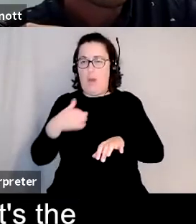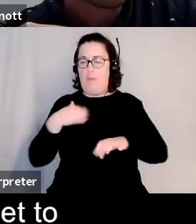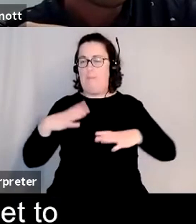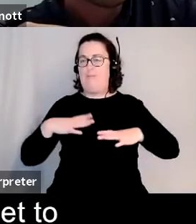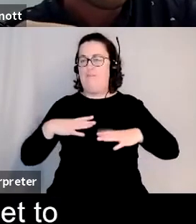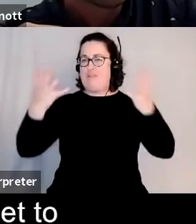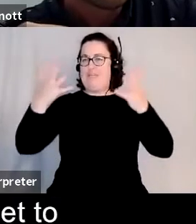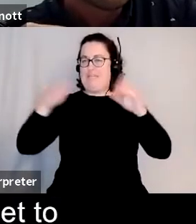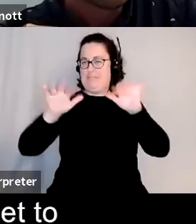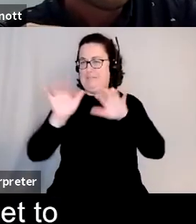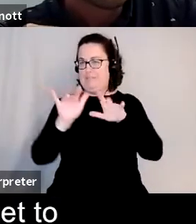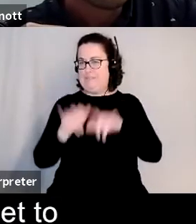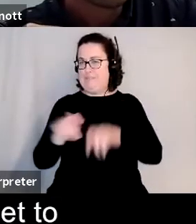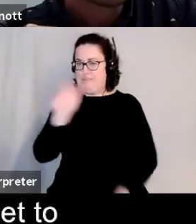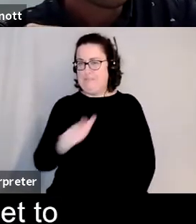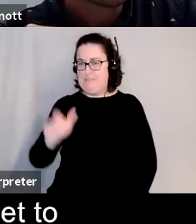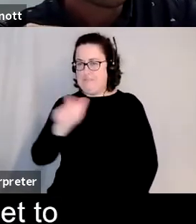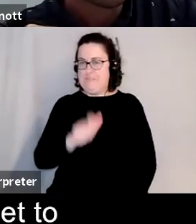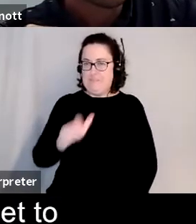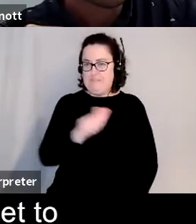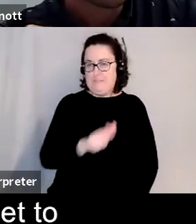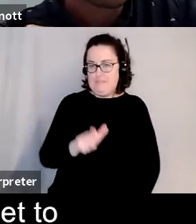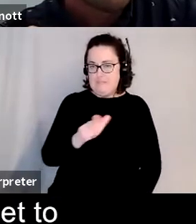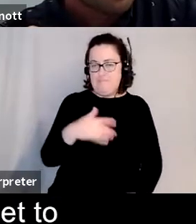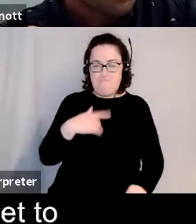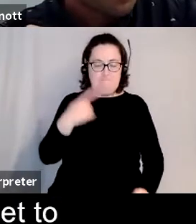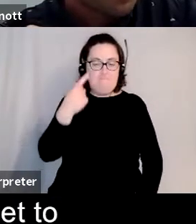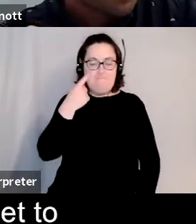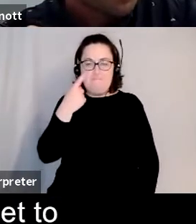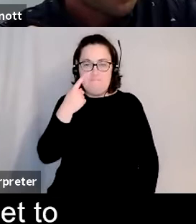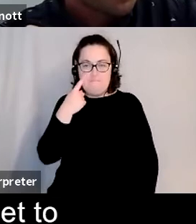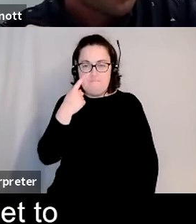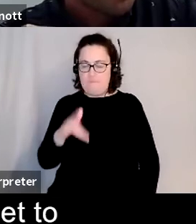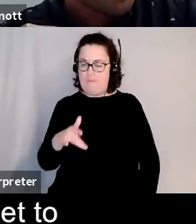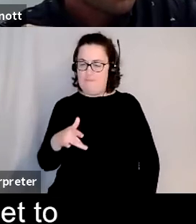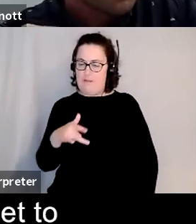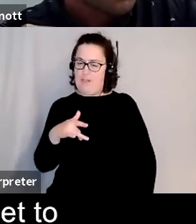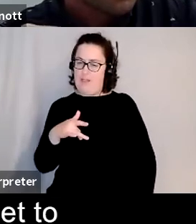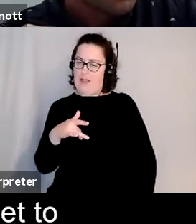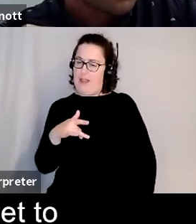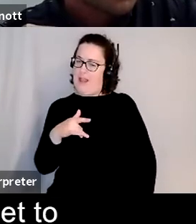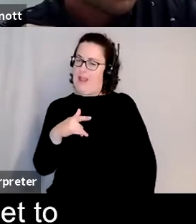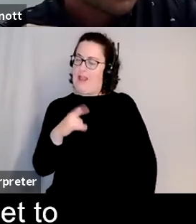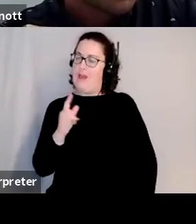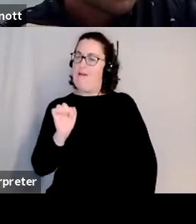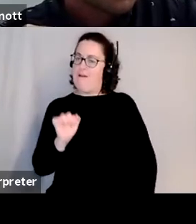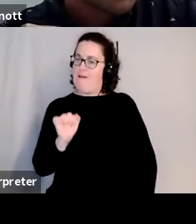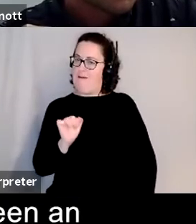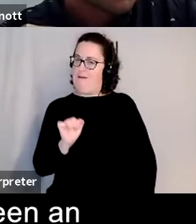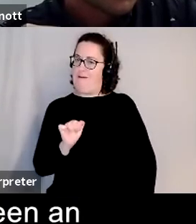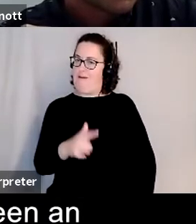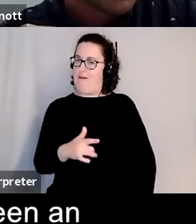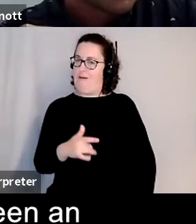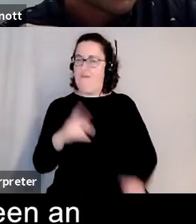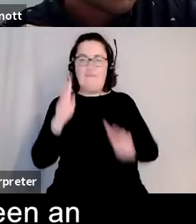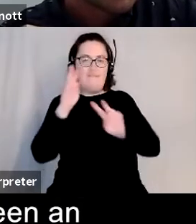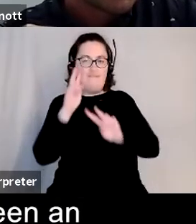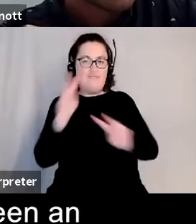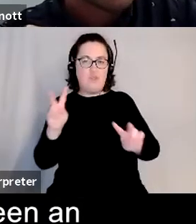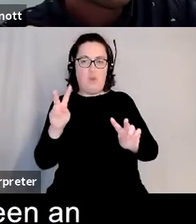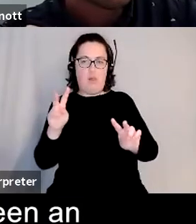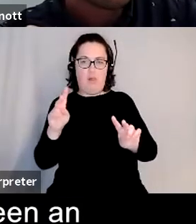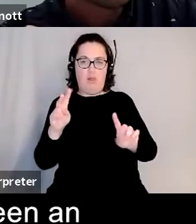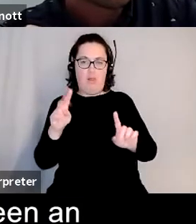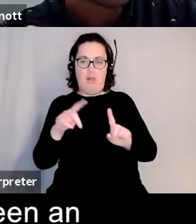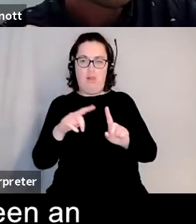and i am just seeing what's right until i get to a kind of right emotional kind of visual temperature